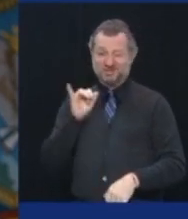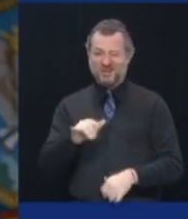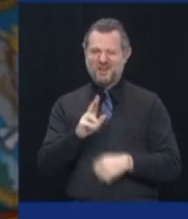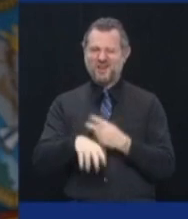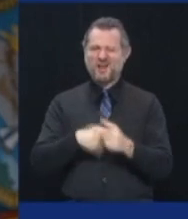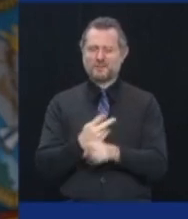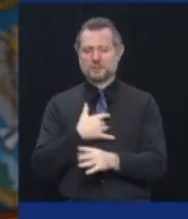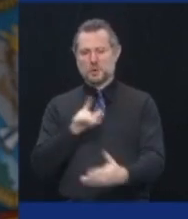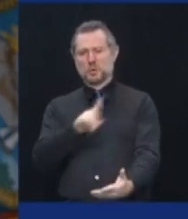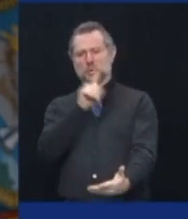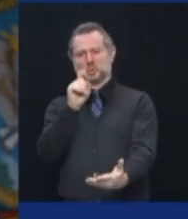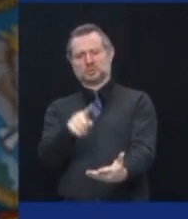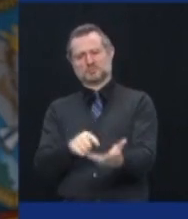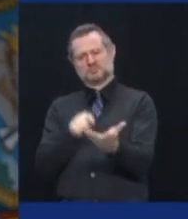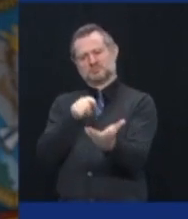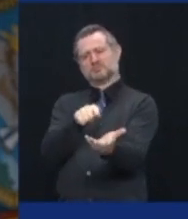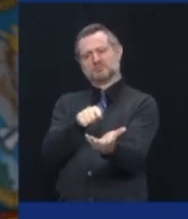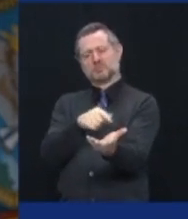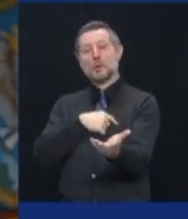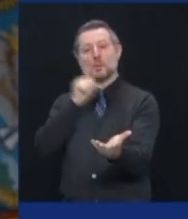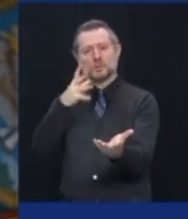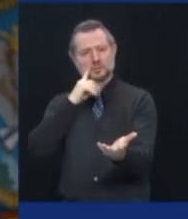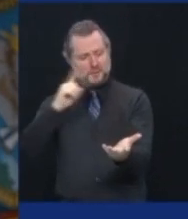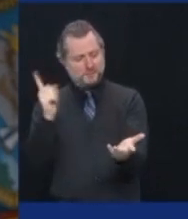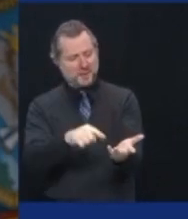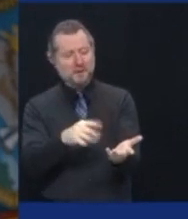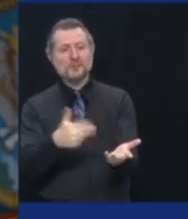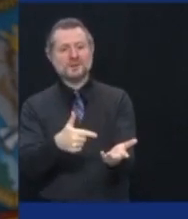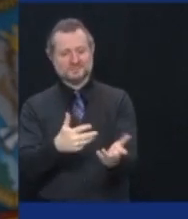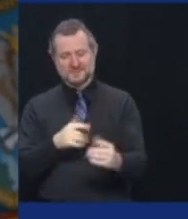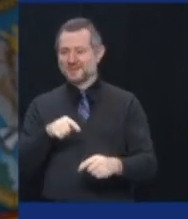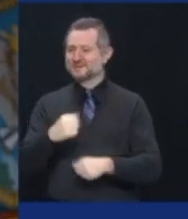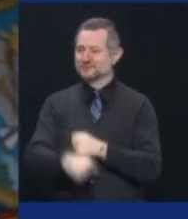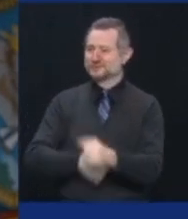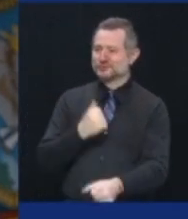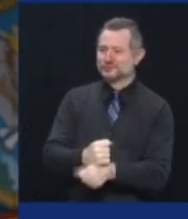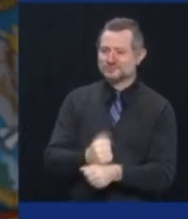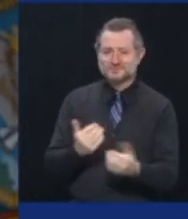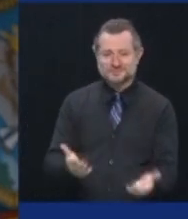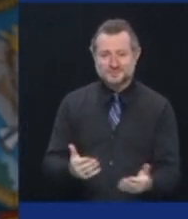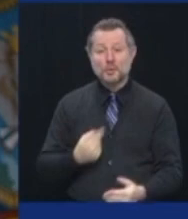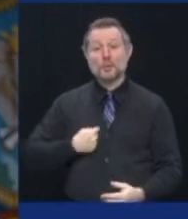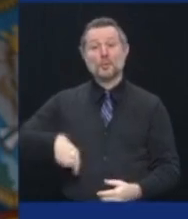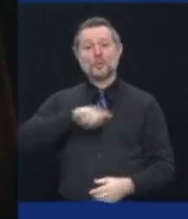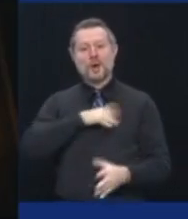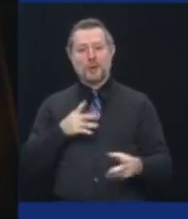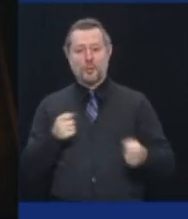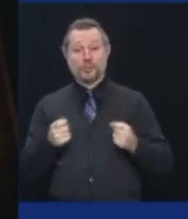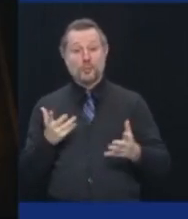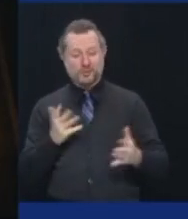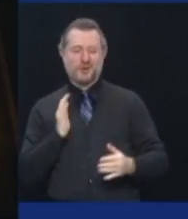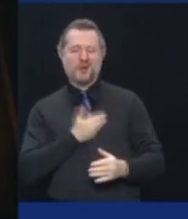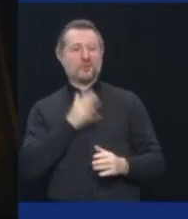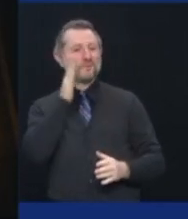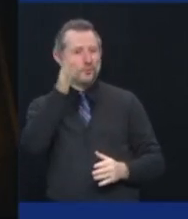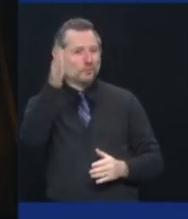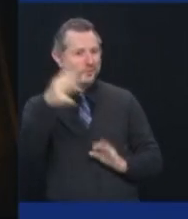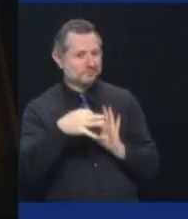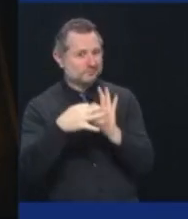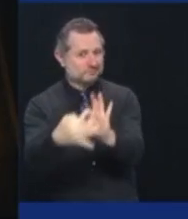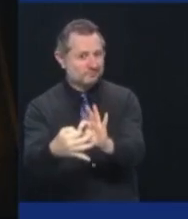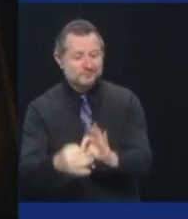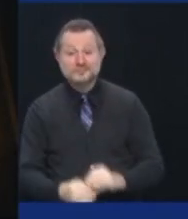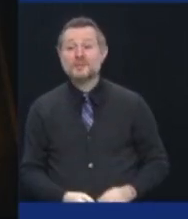we alone will answer in 2021 because the future is in our hands. We built the greatest